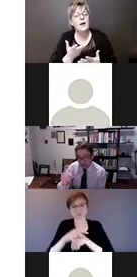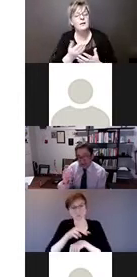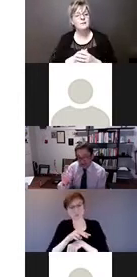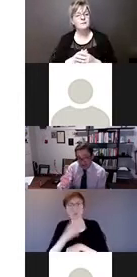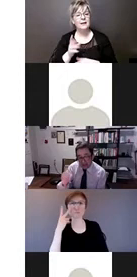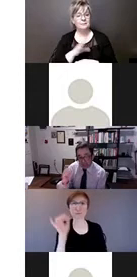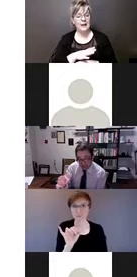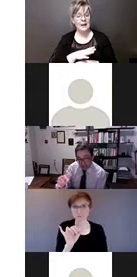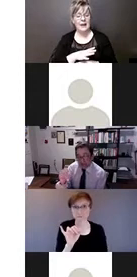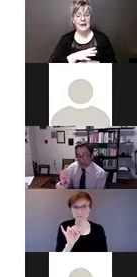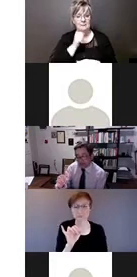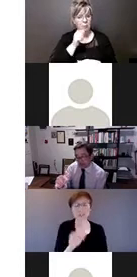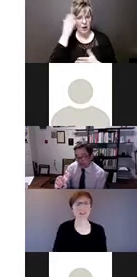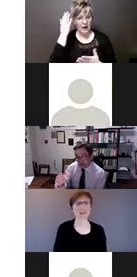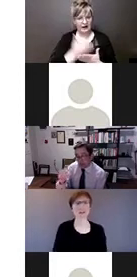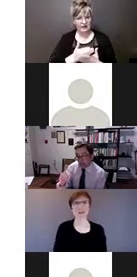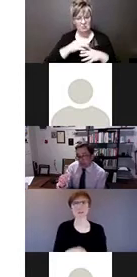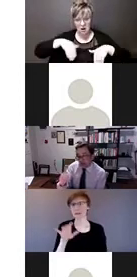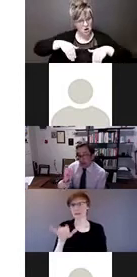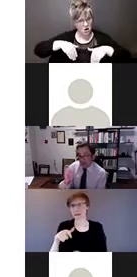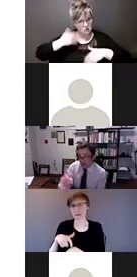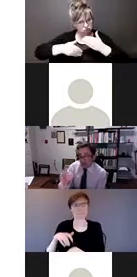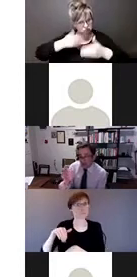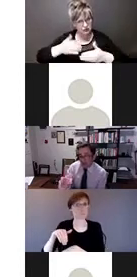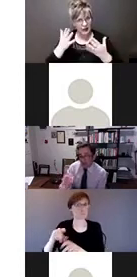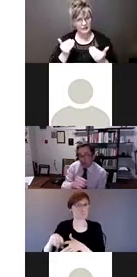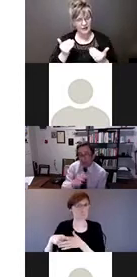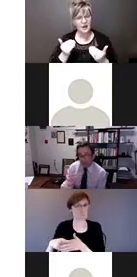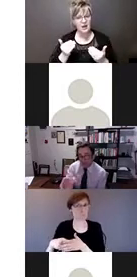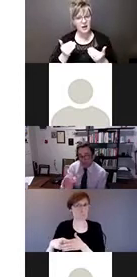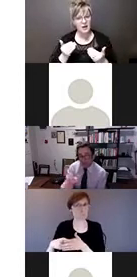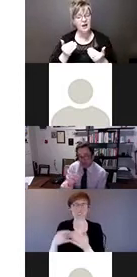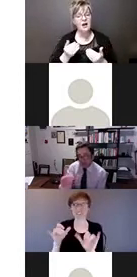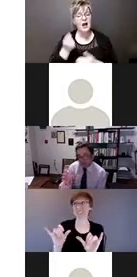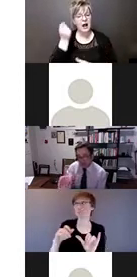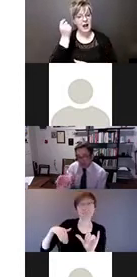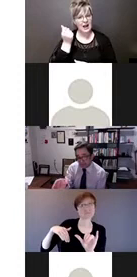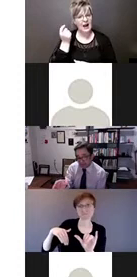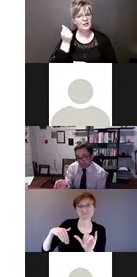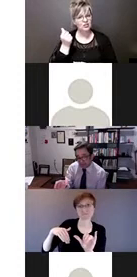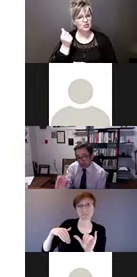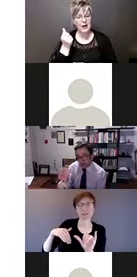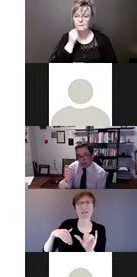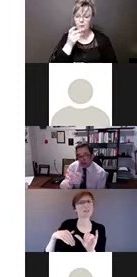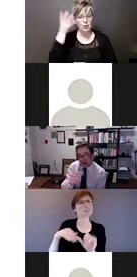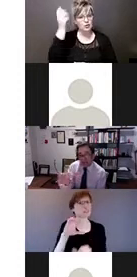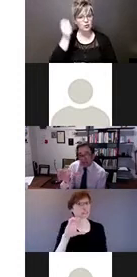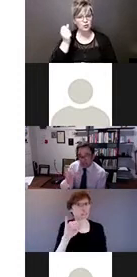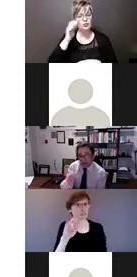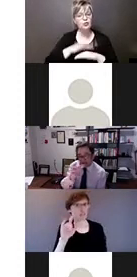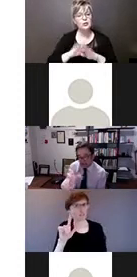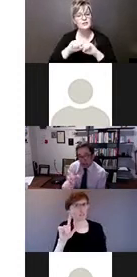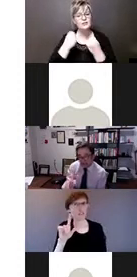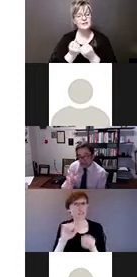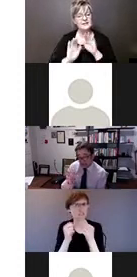time, and what hasn't happened yet, is a similar envelope hasn't been made available to civil society. And if you